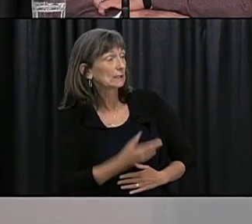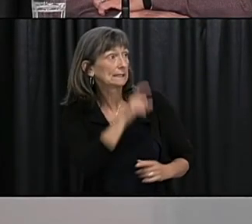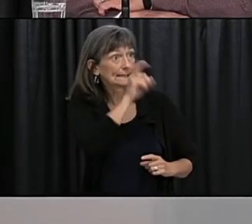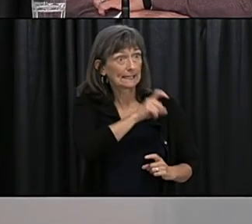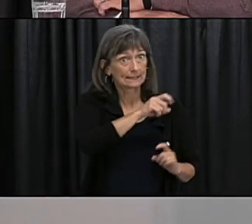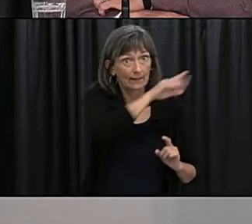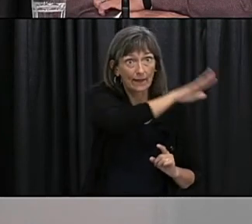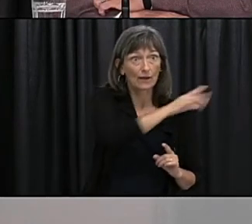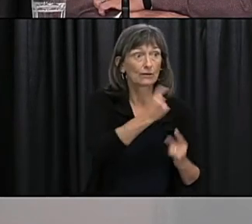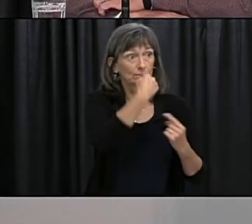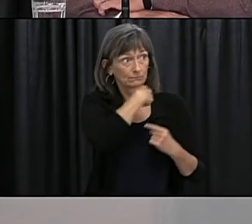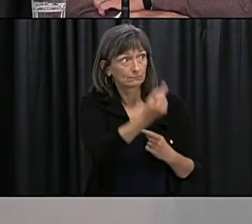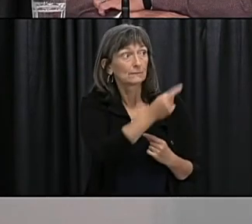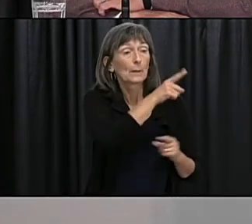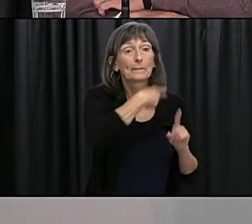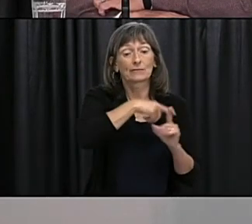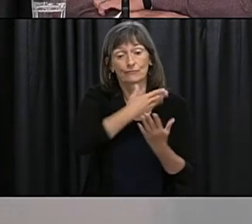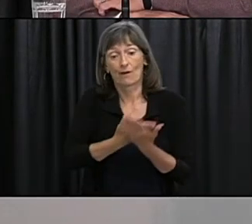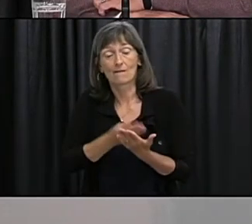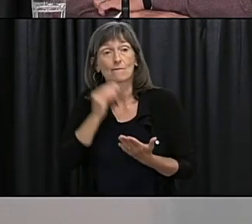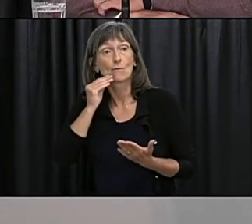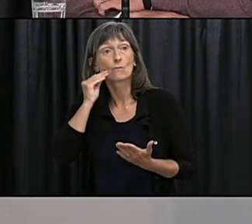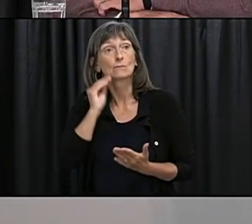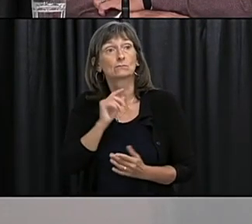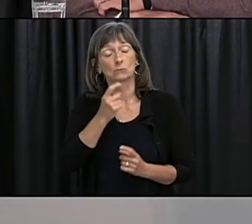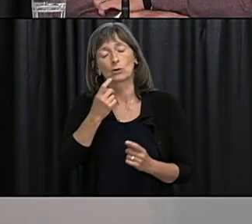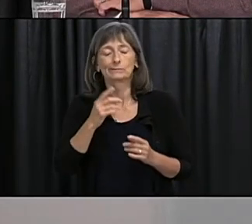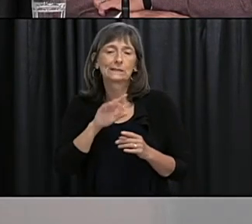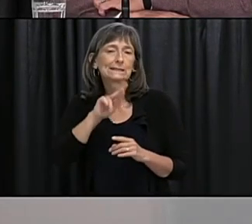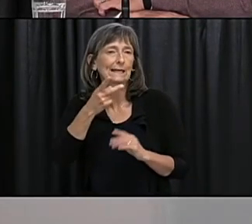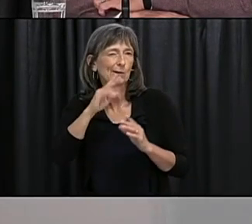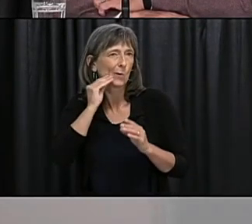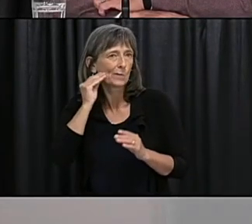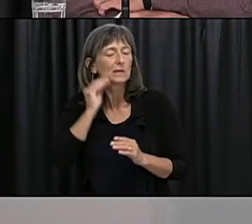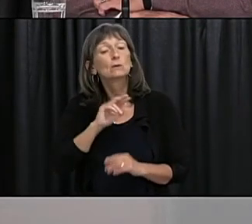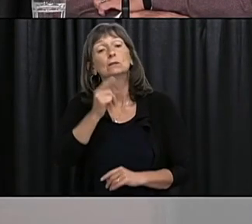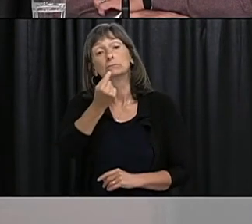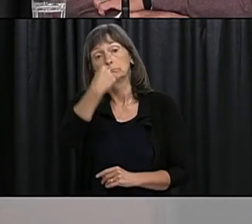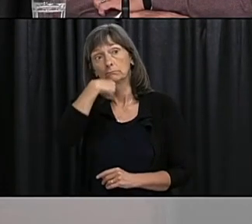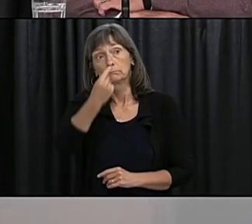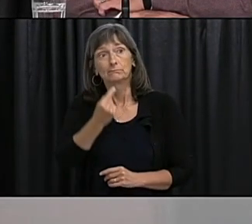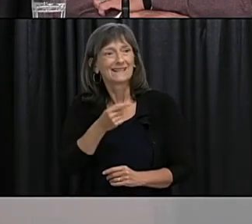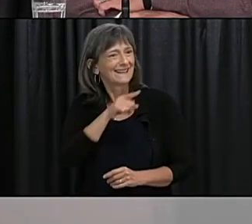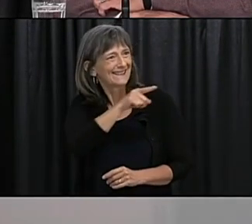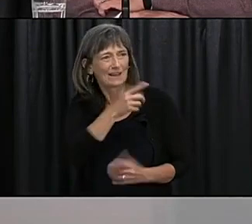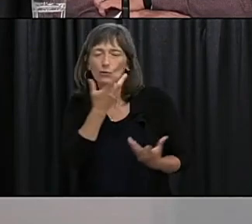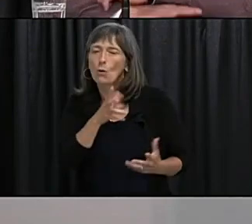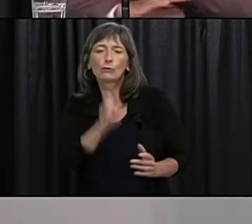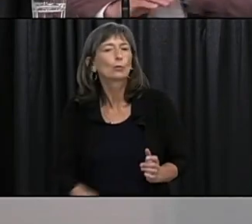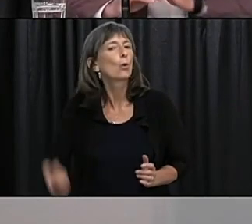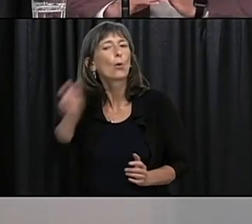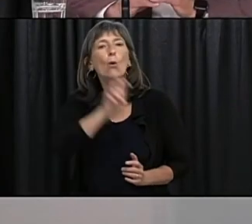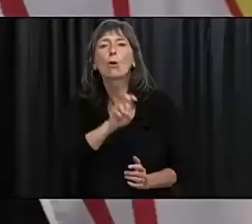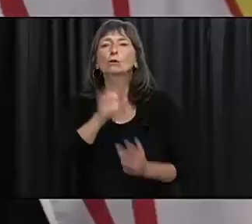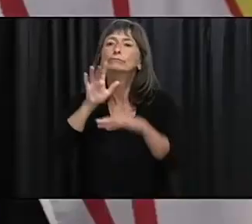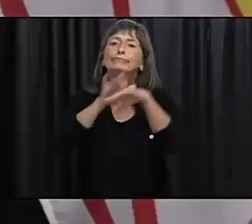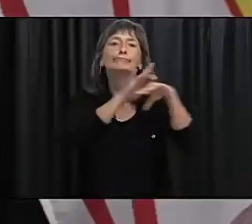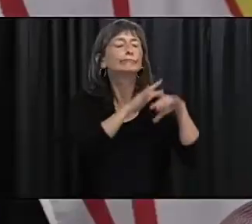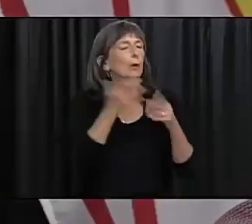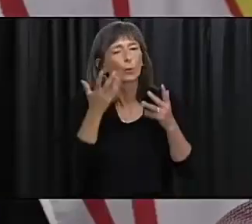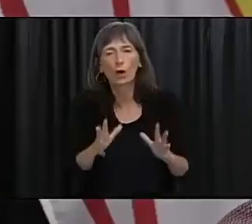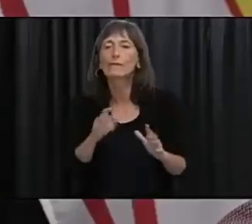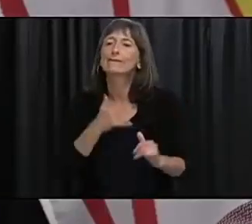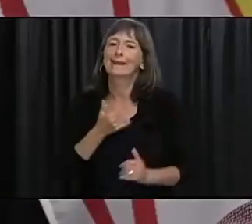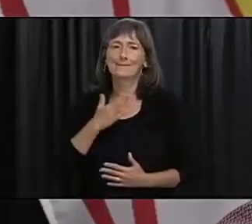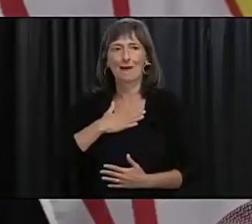ends and reiterating that they're not coming here to tour around and visit they're coming here because they own a home here That's a good question